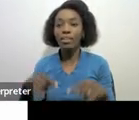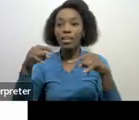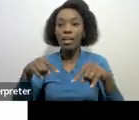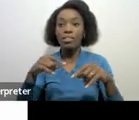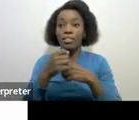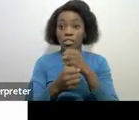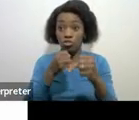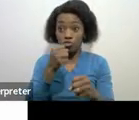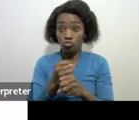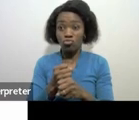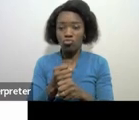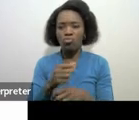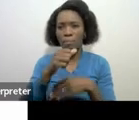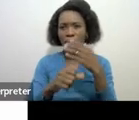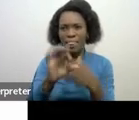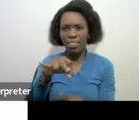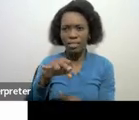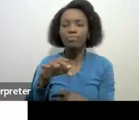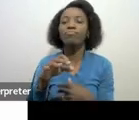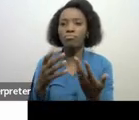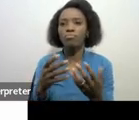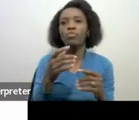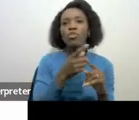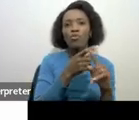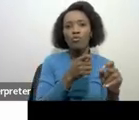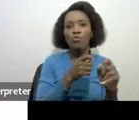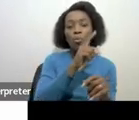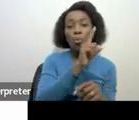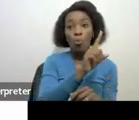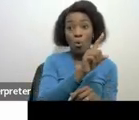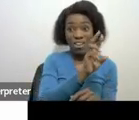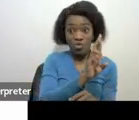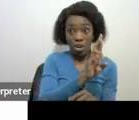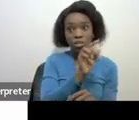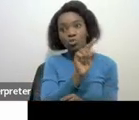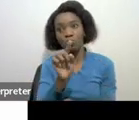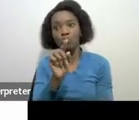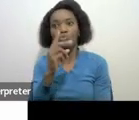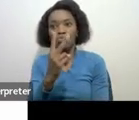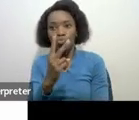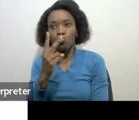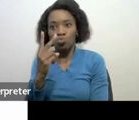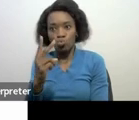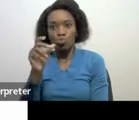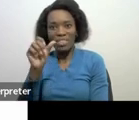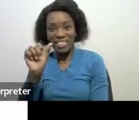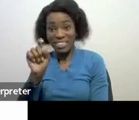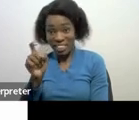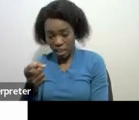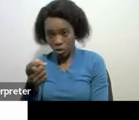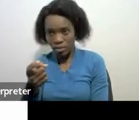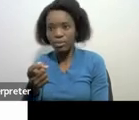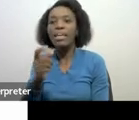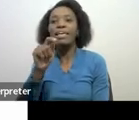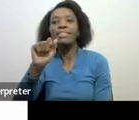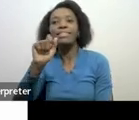the taxable income from $100 to $226,000 you will be taxed at 18% and then